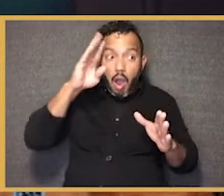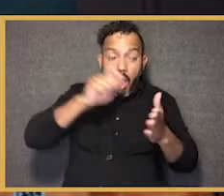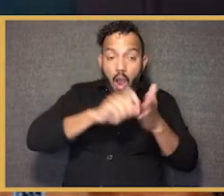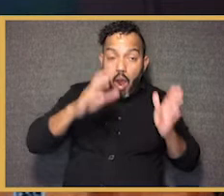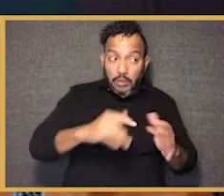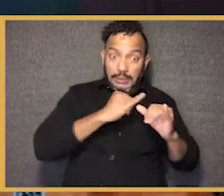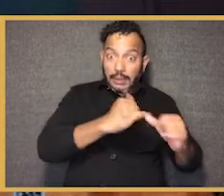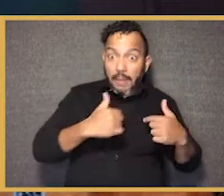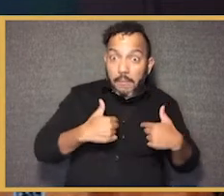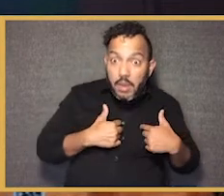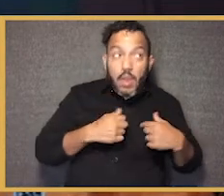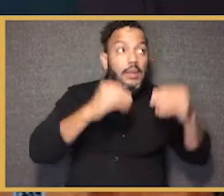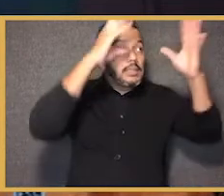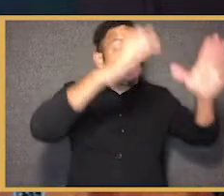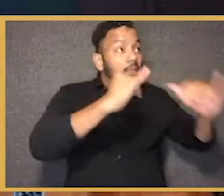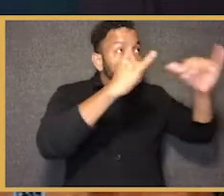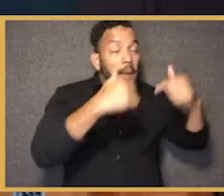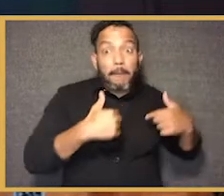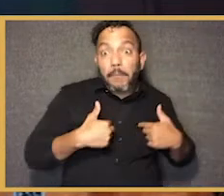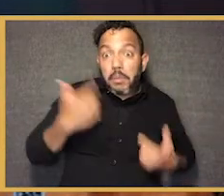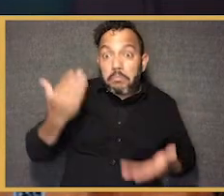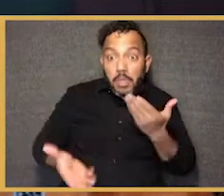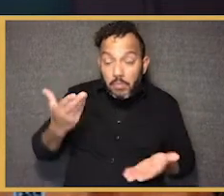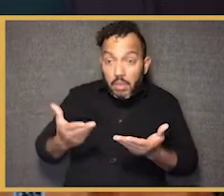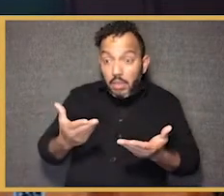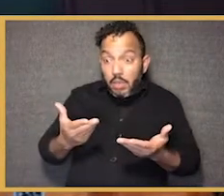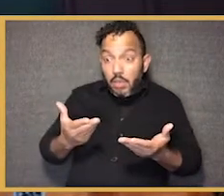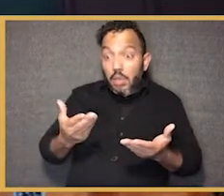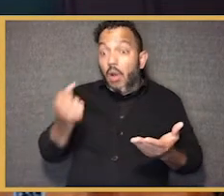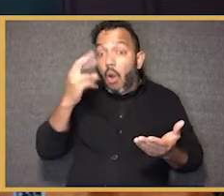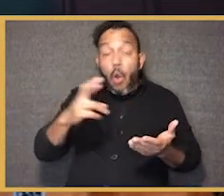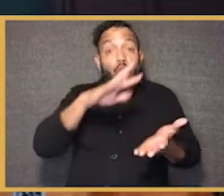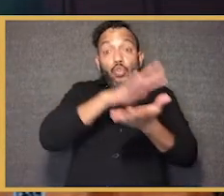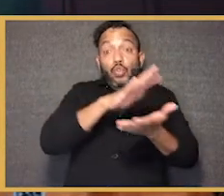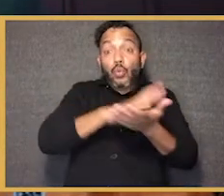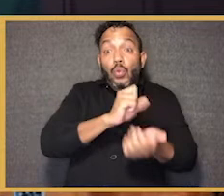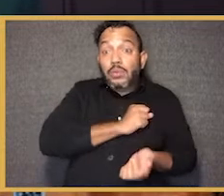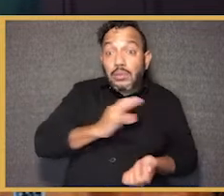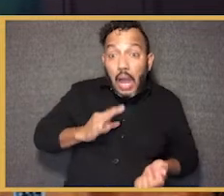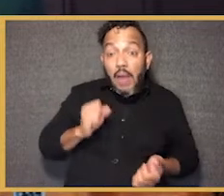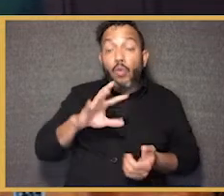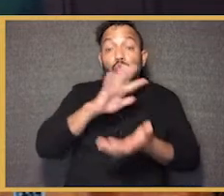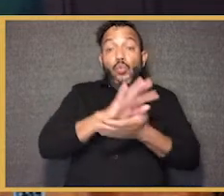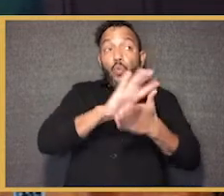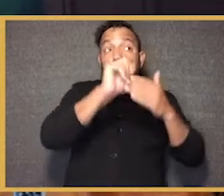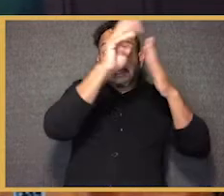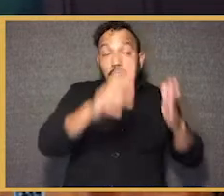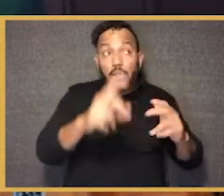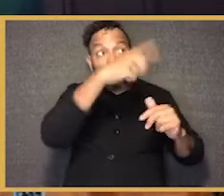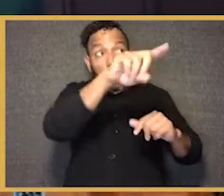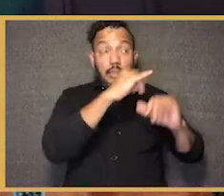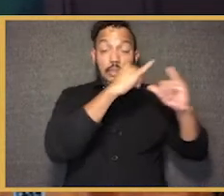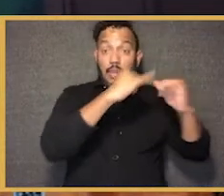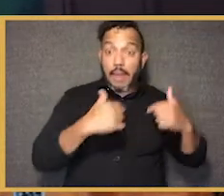then we're not fully addressing their socio-emotional well-being. Do kids have an opportunity to see themselves reflected in the school staff and school